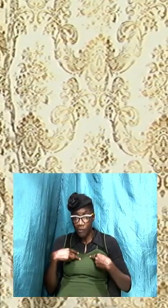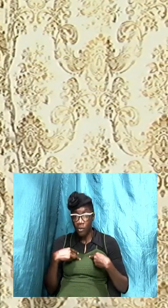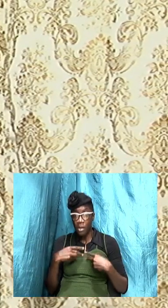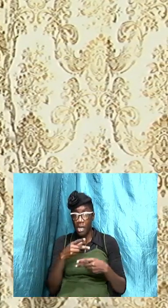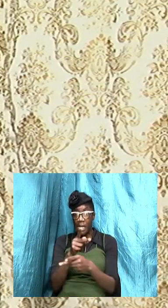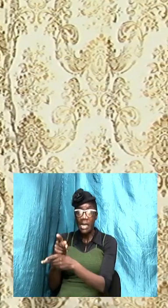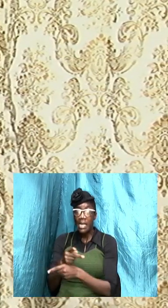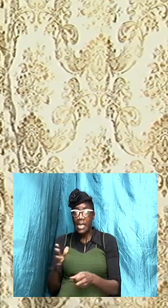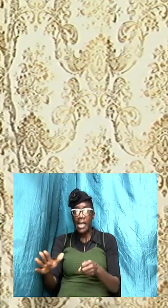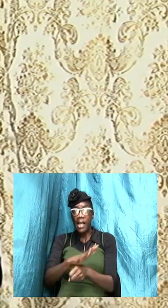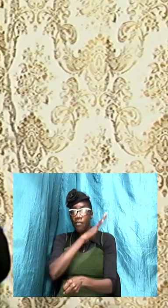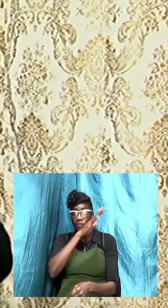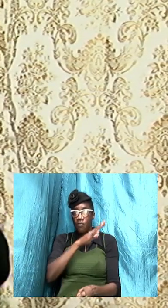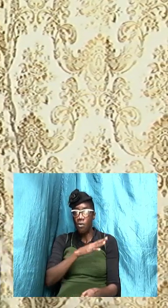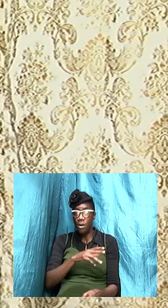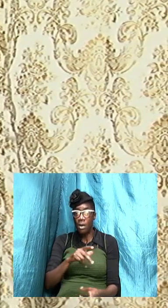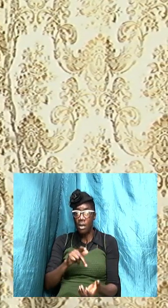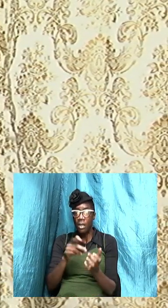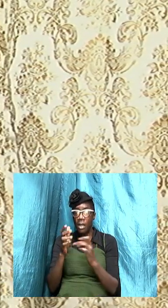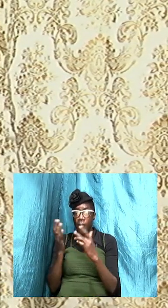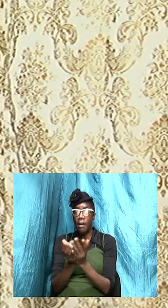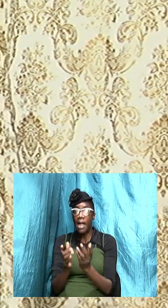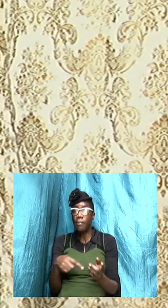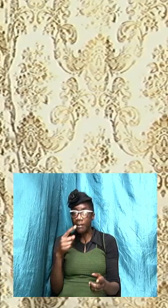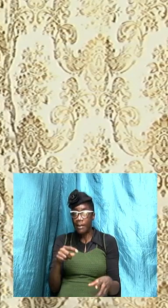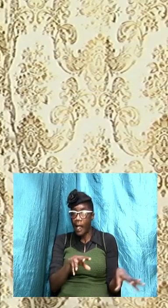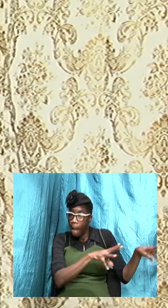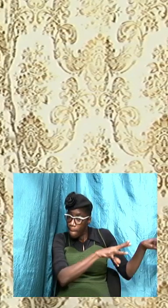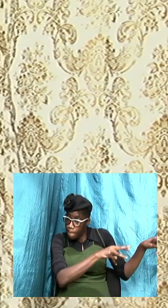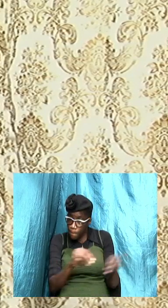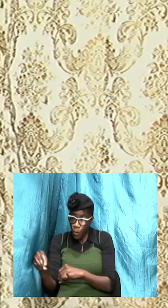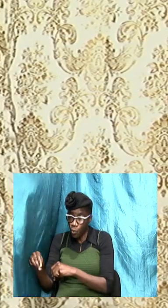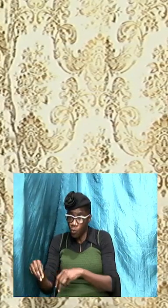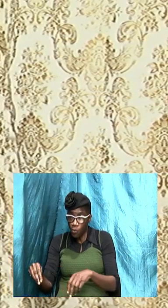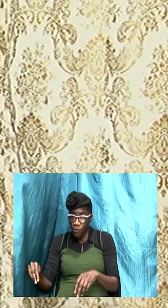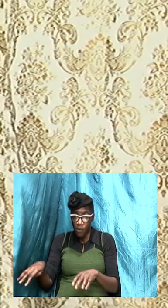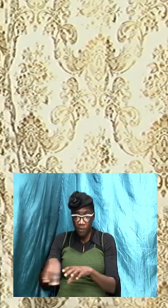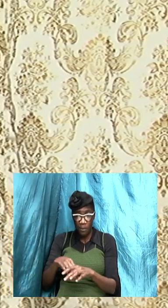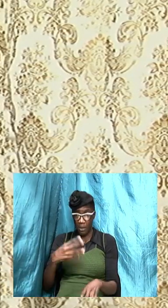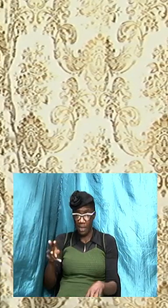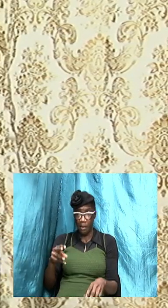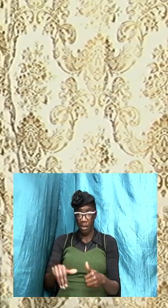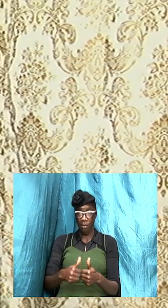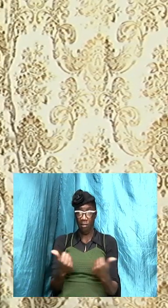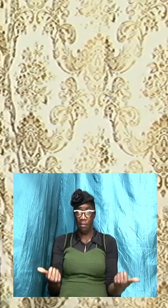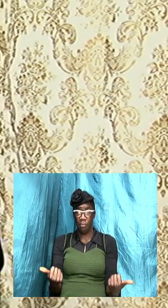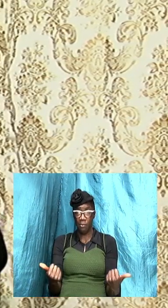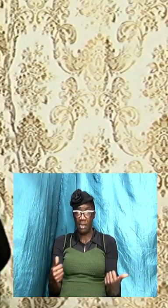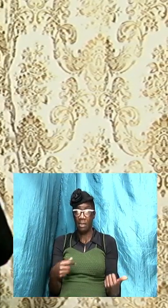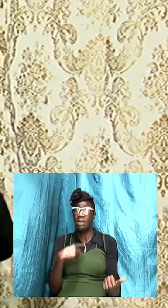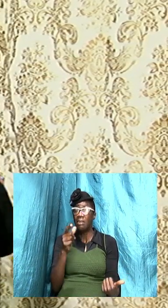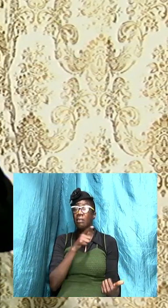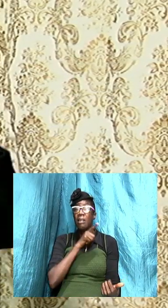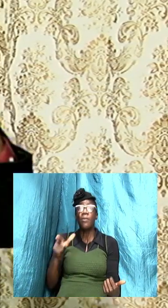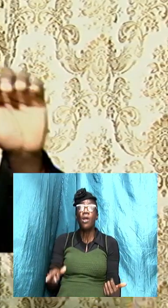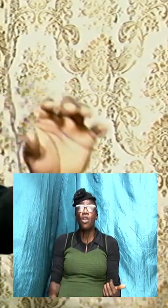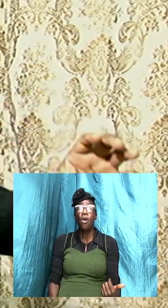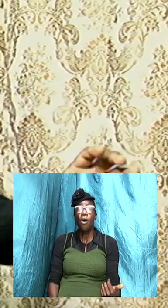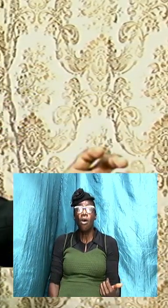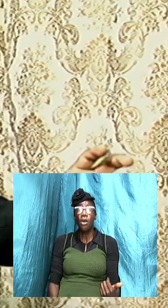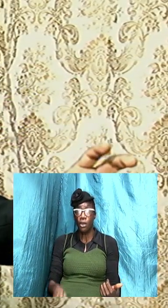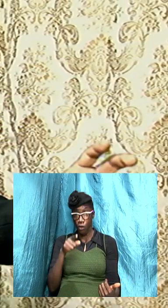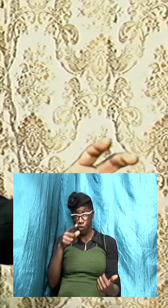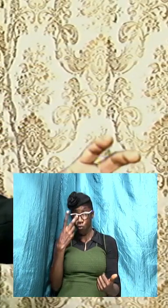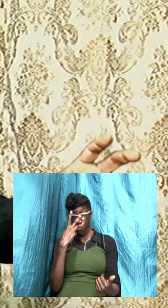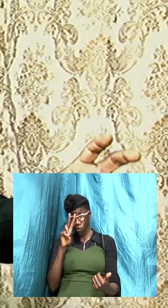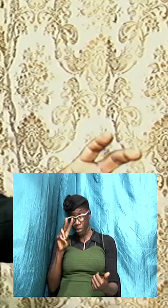bible says that we should come from among them and be separate say the lord so we are looking at boy look here he's only seen